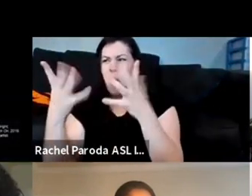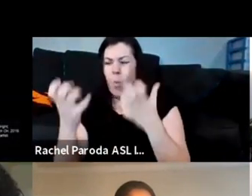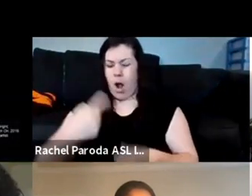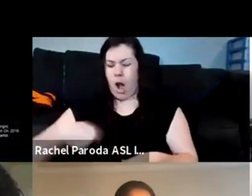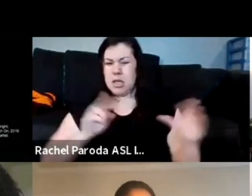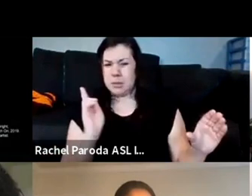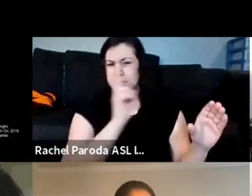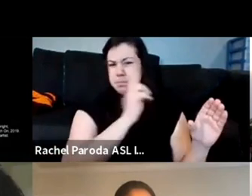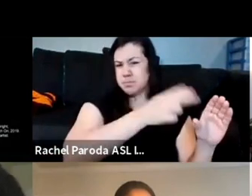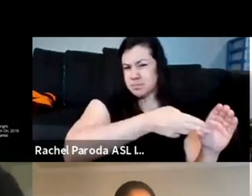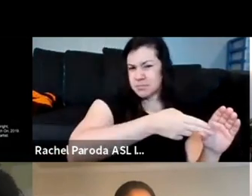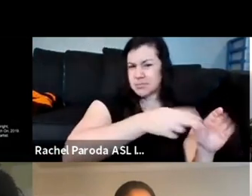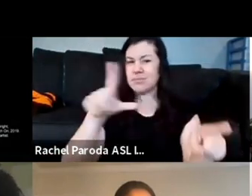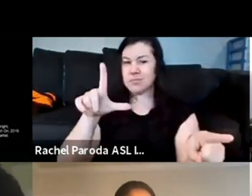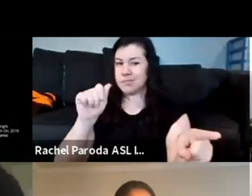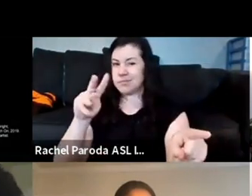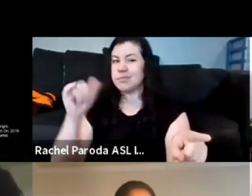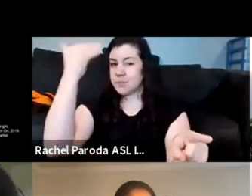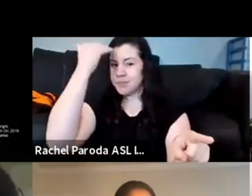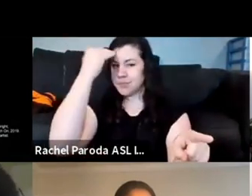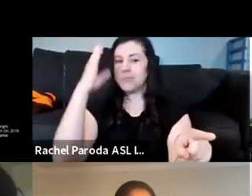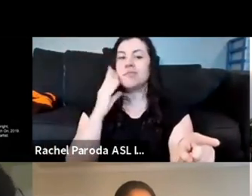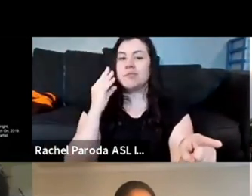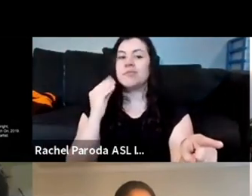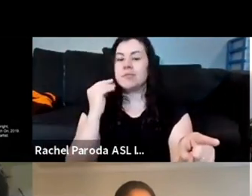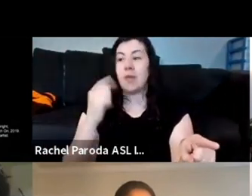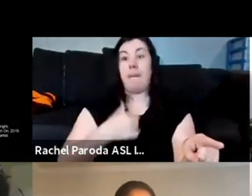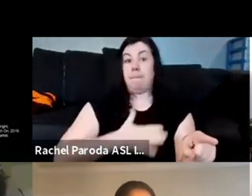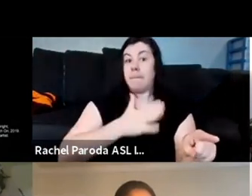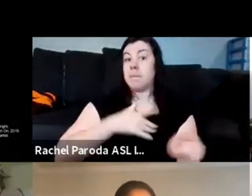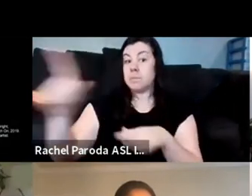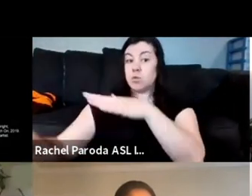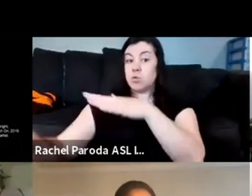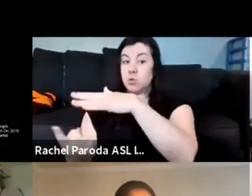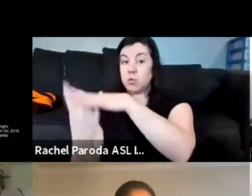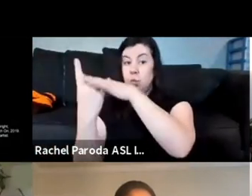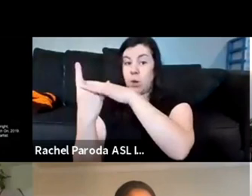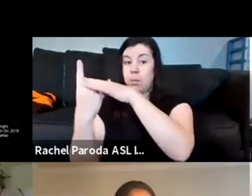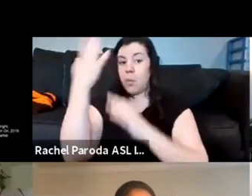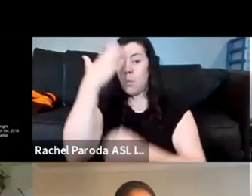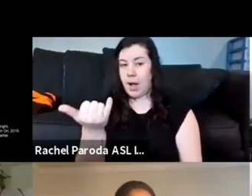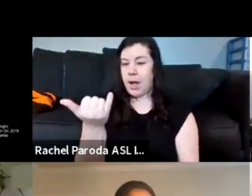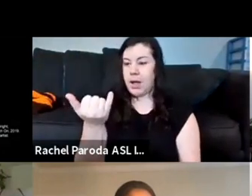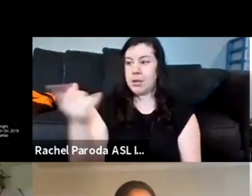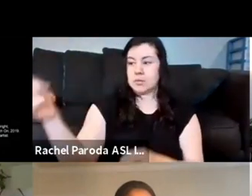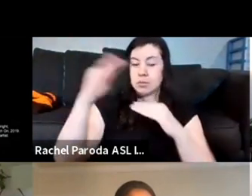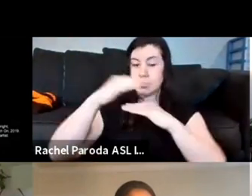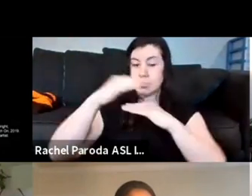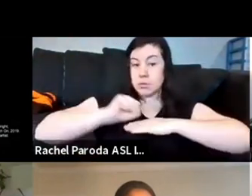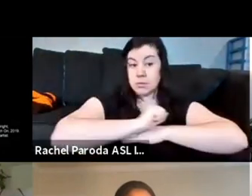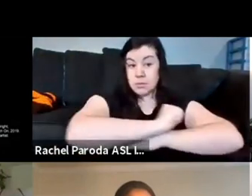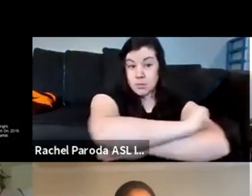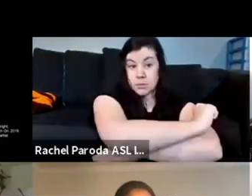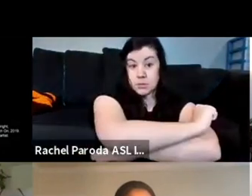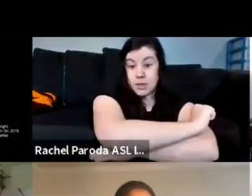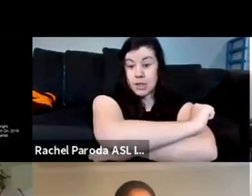the pictures and latonya knows and i was happy when latonya showed up because they were able to sit there on that full stage and call all